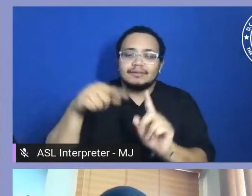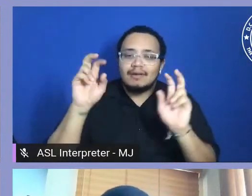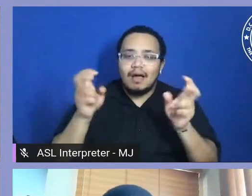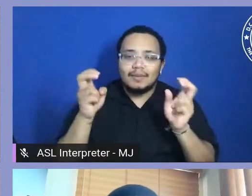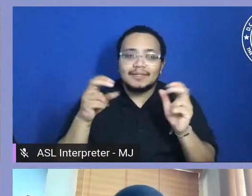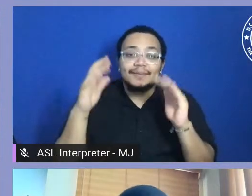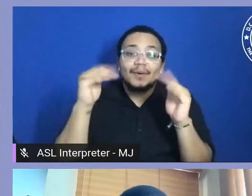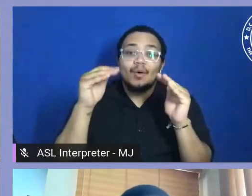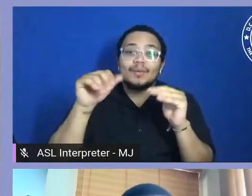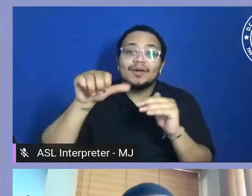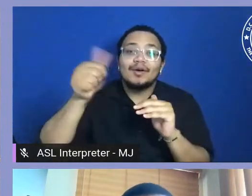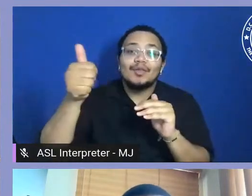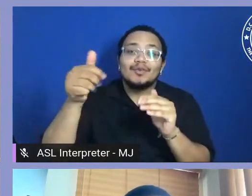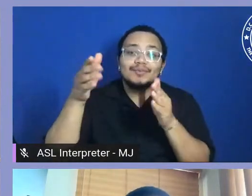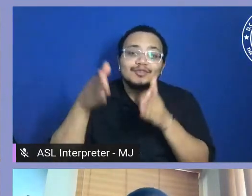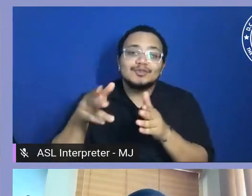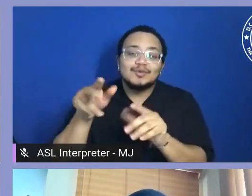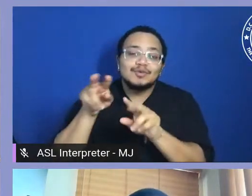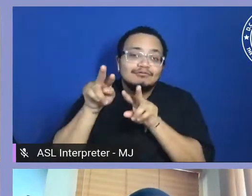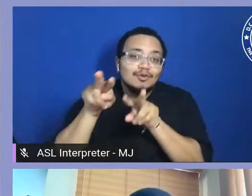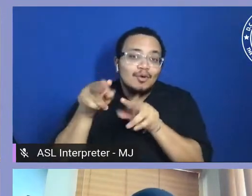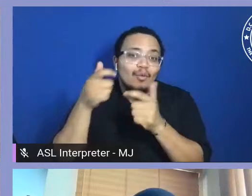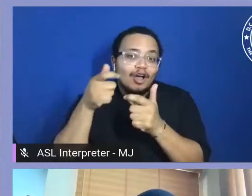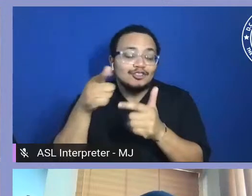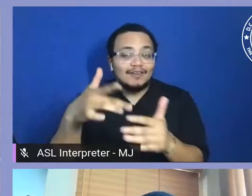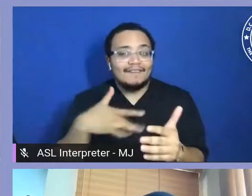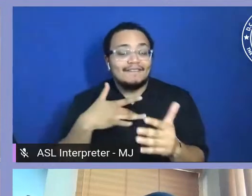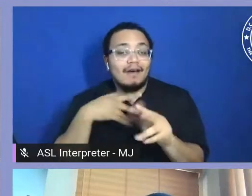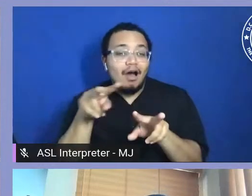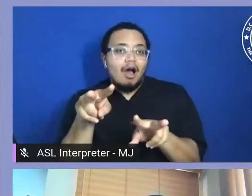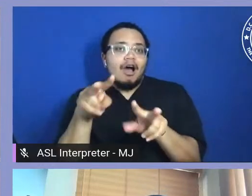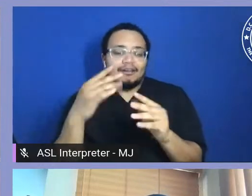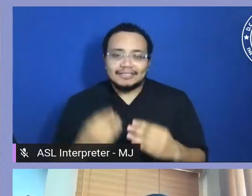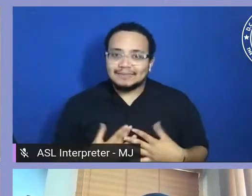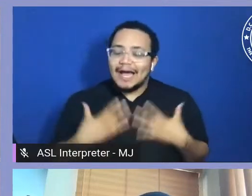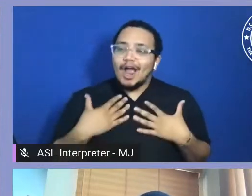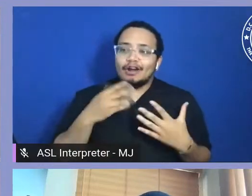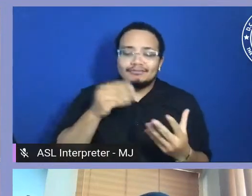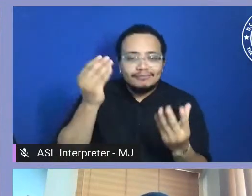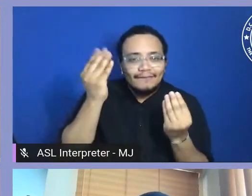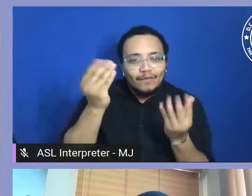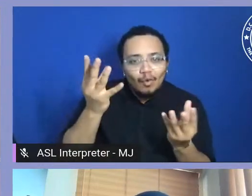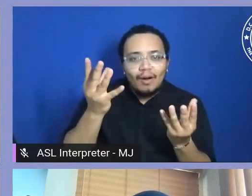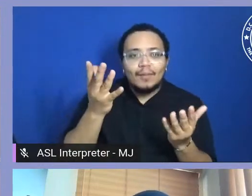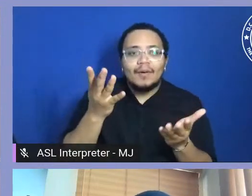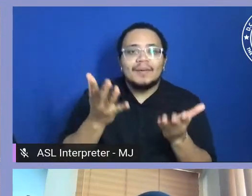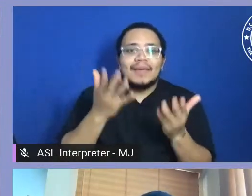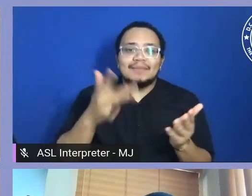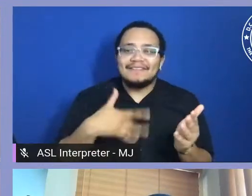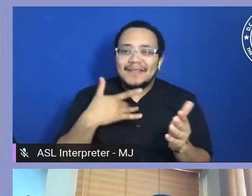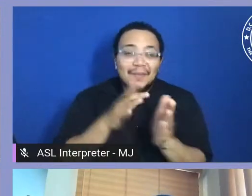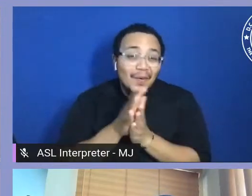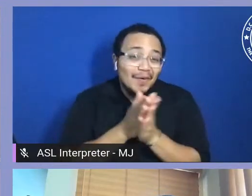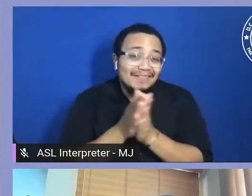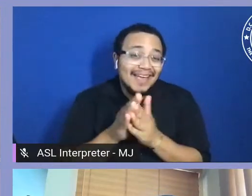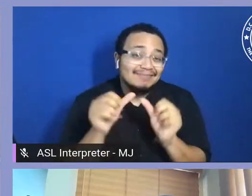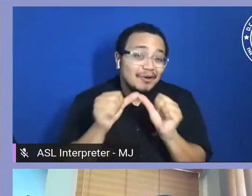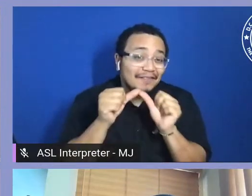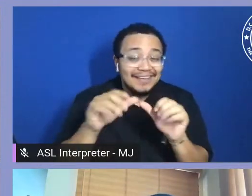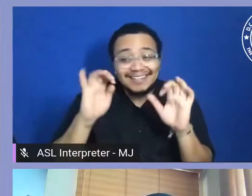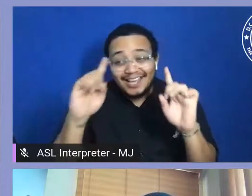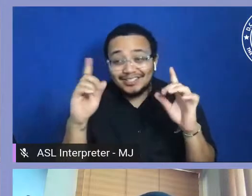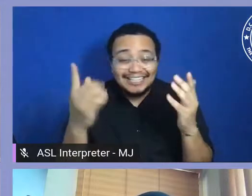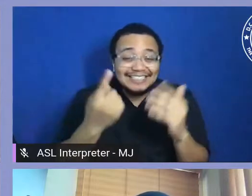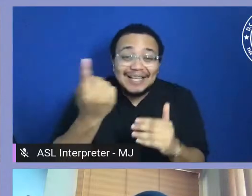in out there has had an opportunity to be inspired, informed, or at least a little motivated and educated, right? You know,